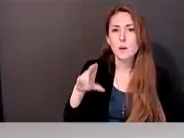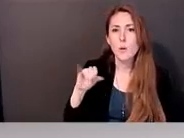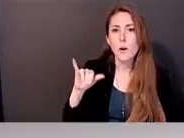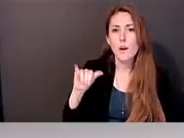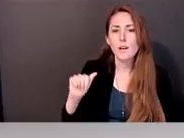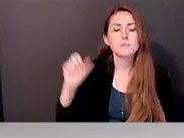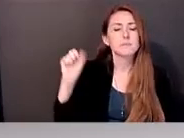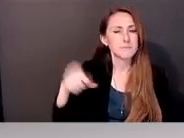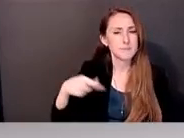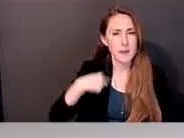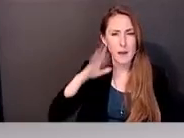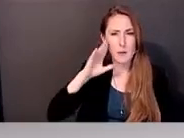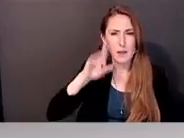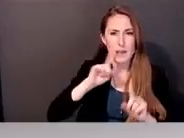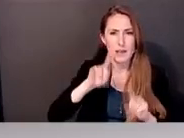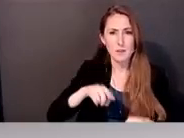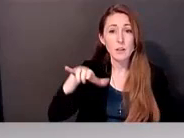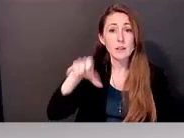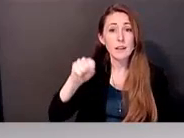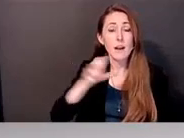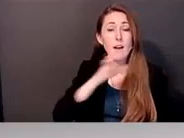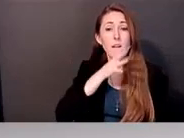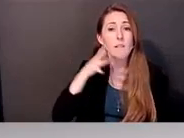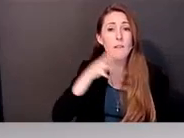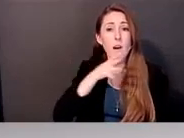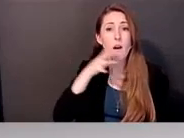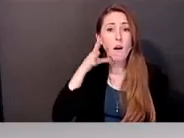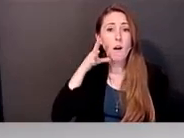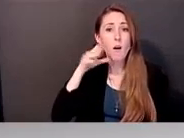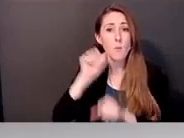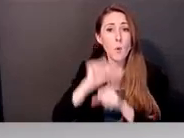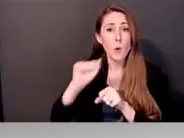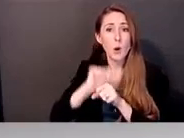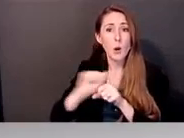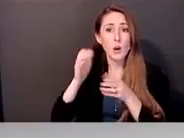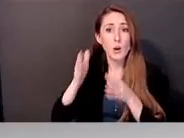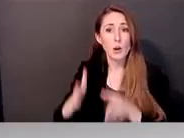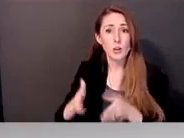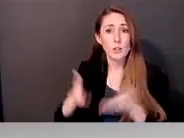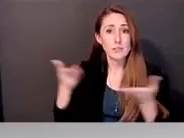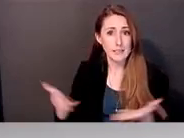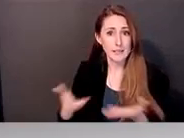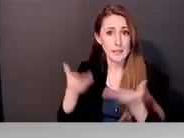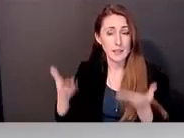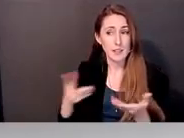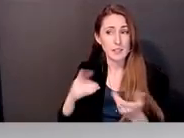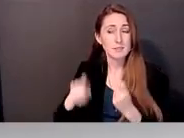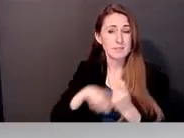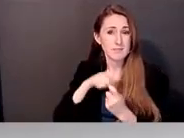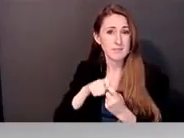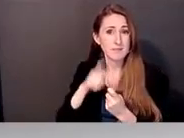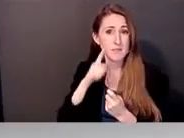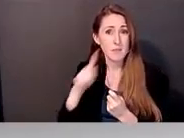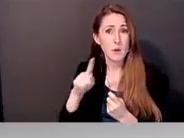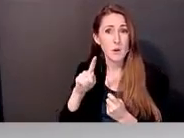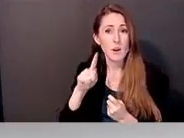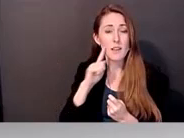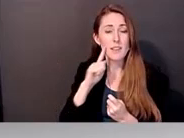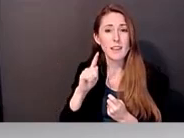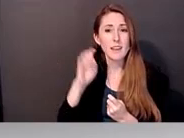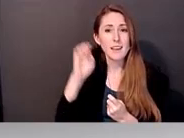yes, um, the farm workers that we have here, especially for the Easter lily bulb,